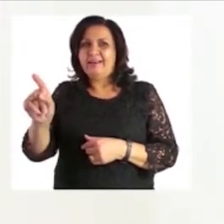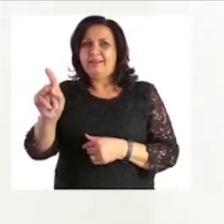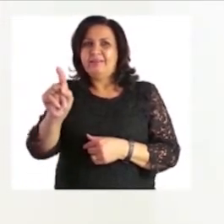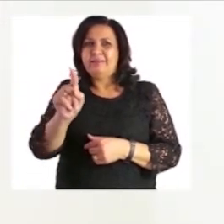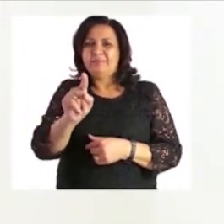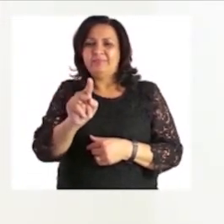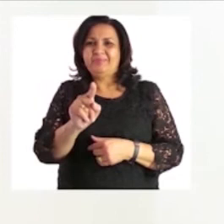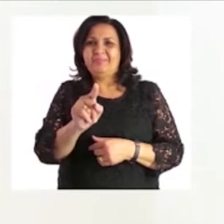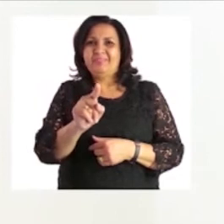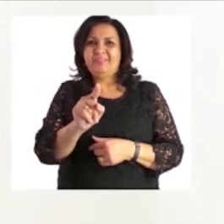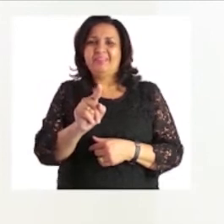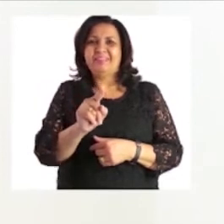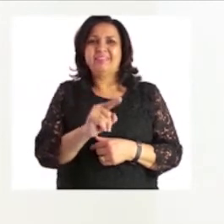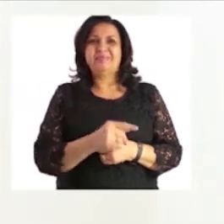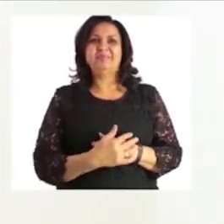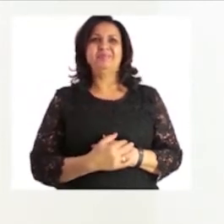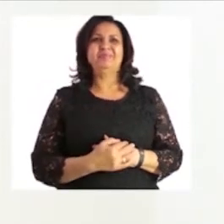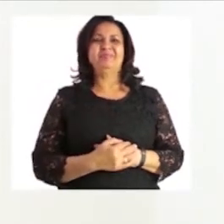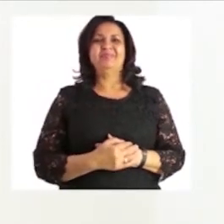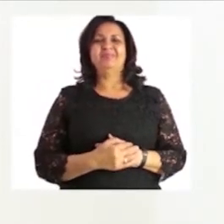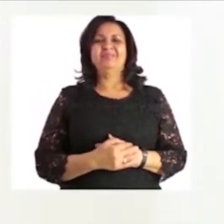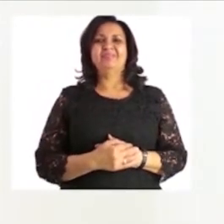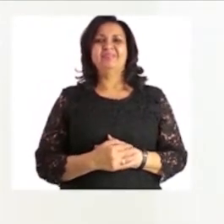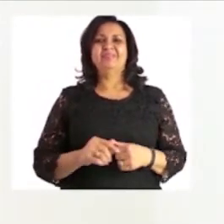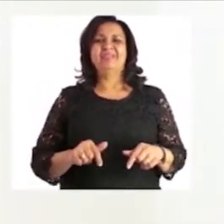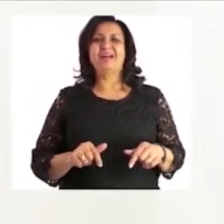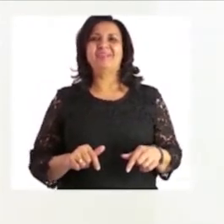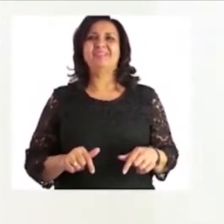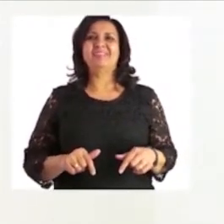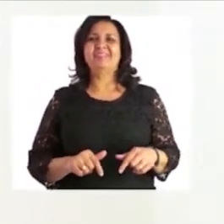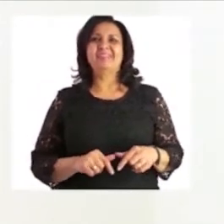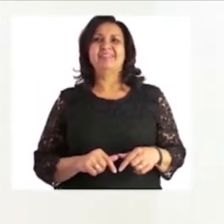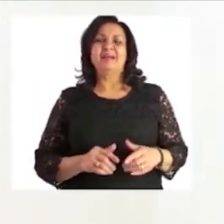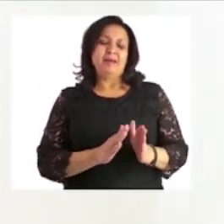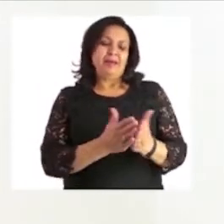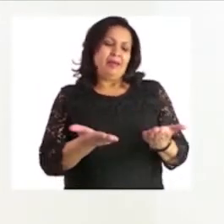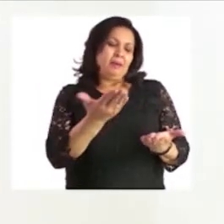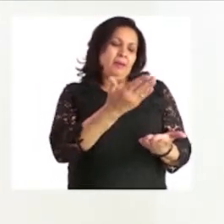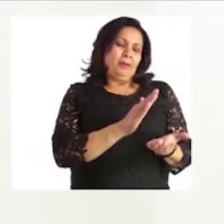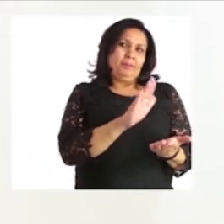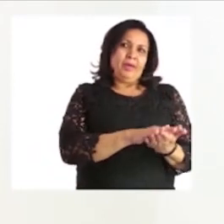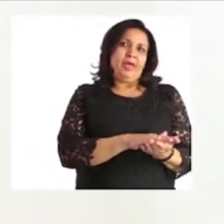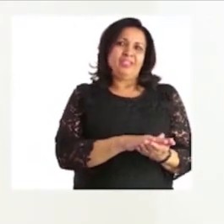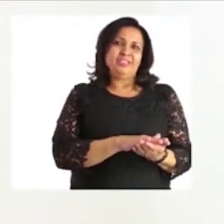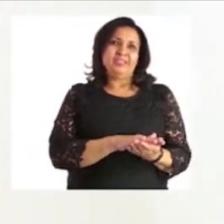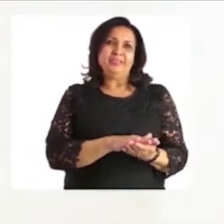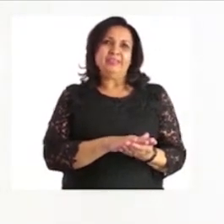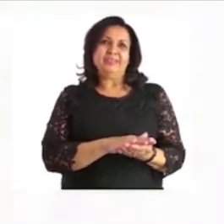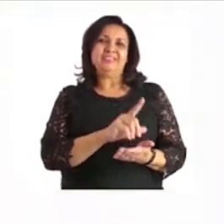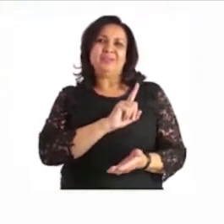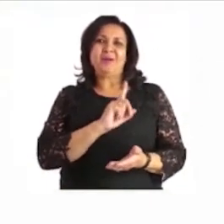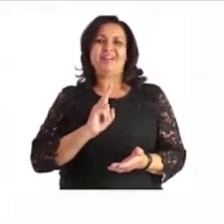That's the oval shape. And now, let's turn to page 12